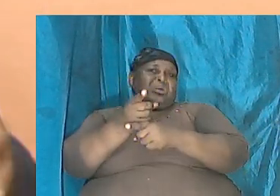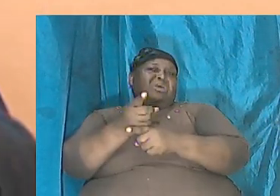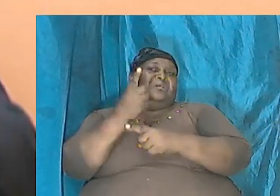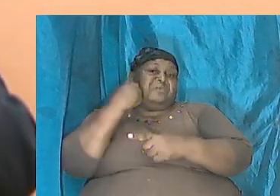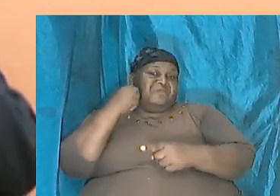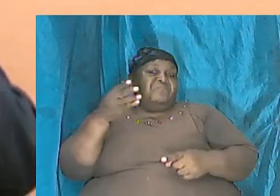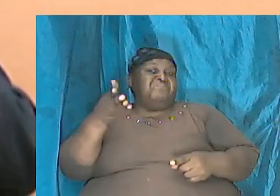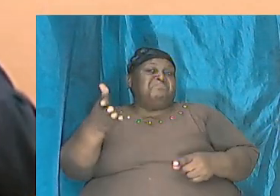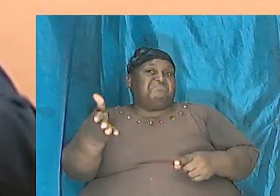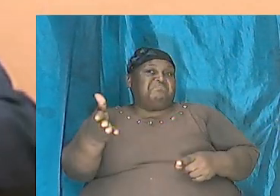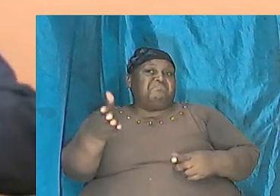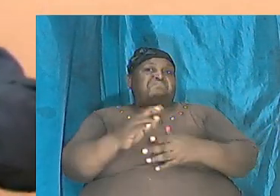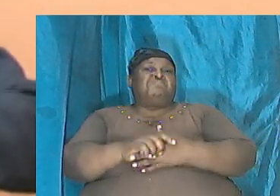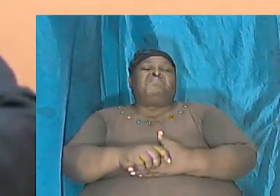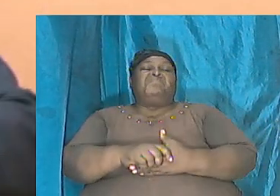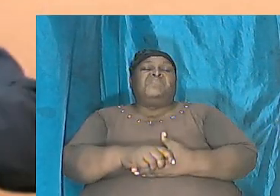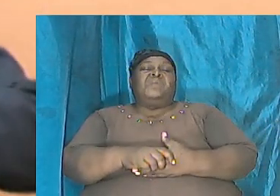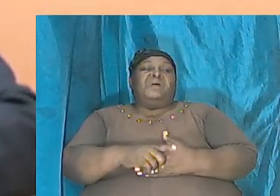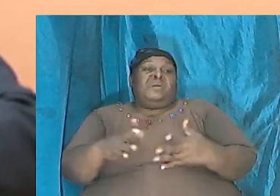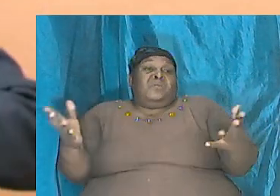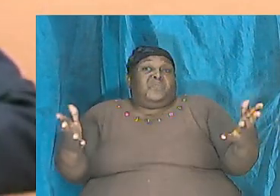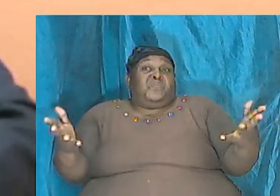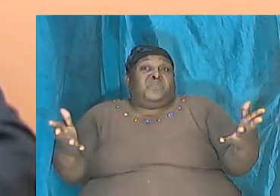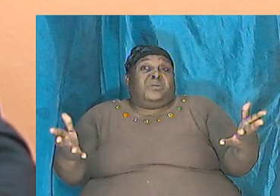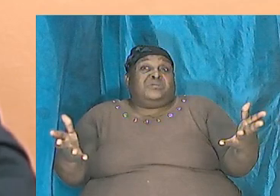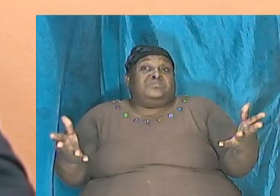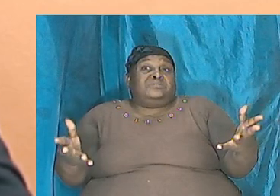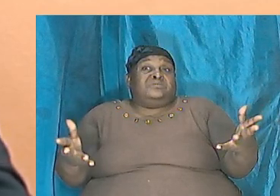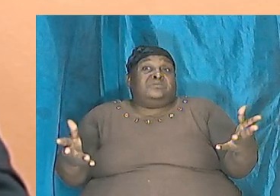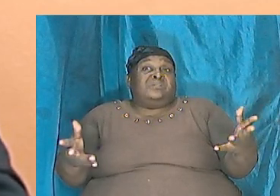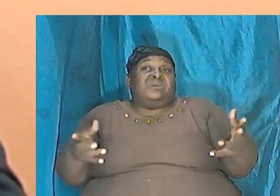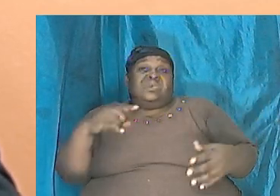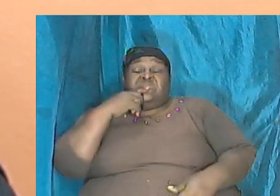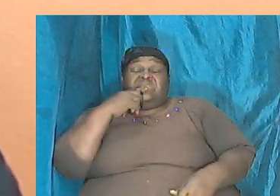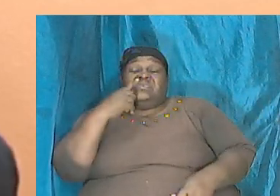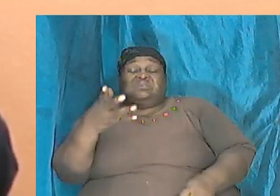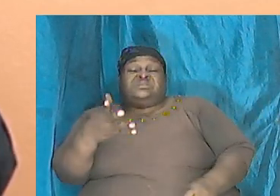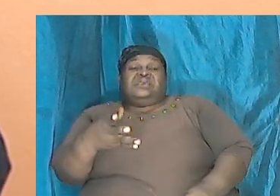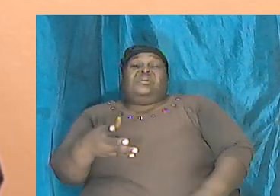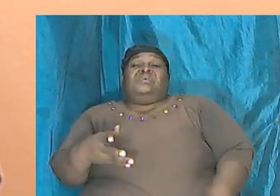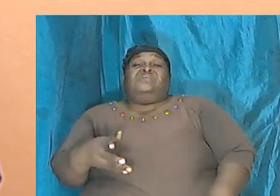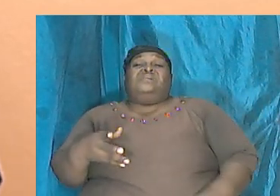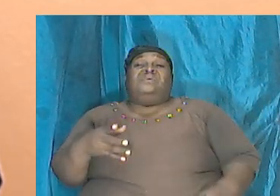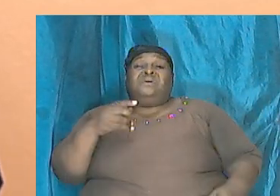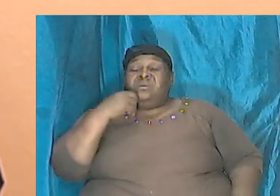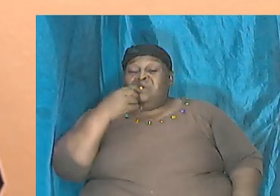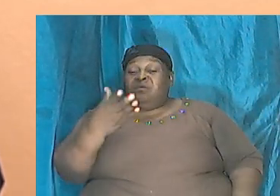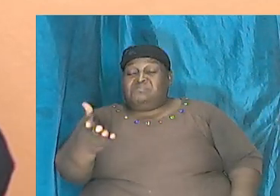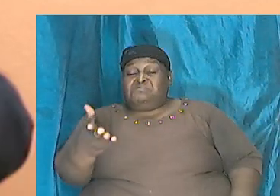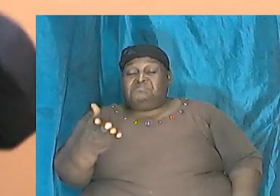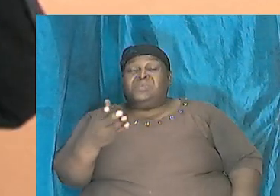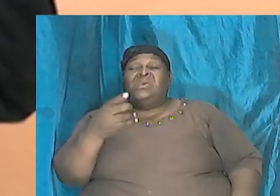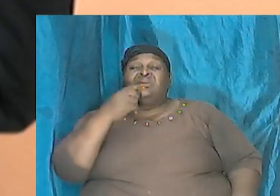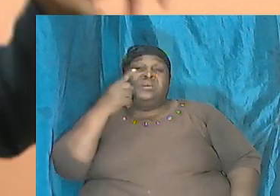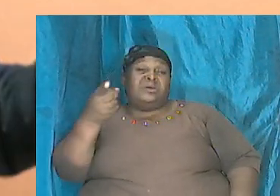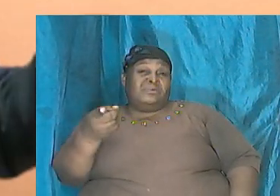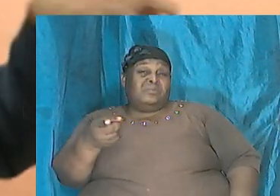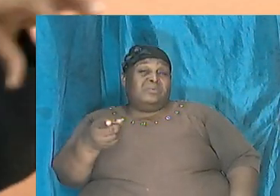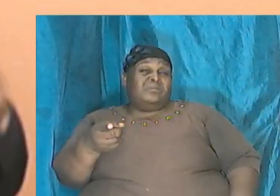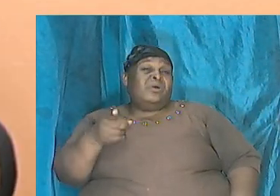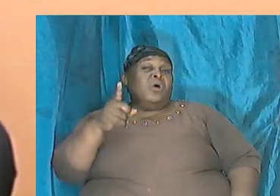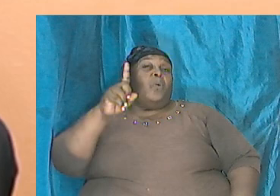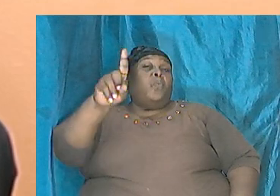that. And based on what they come up with, they can determine that it is a